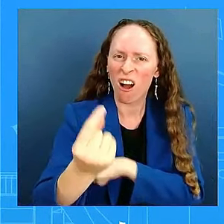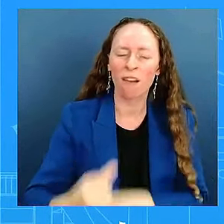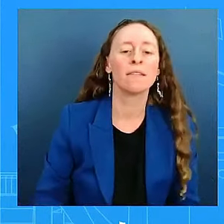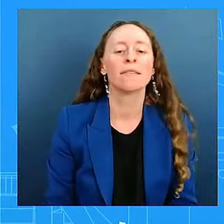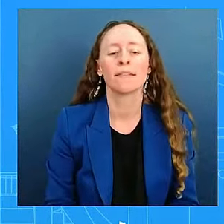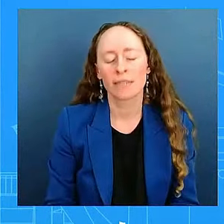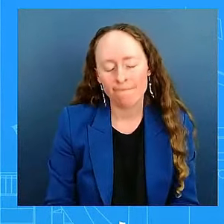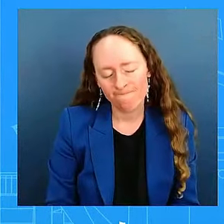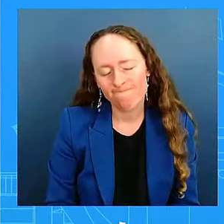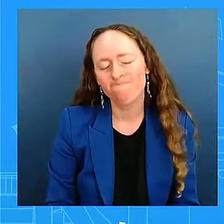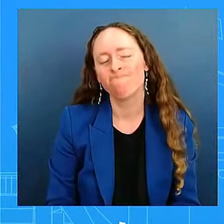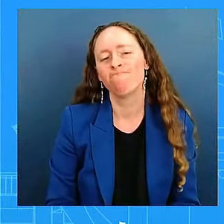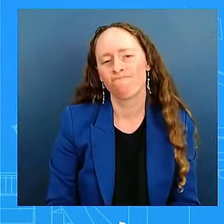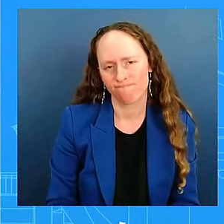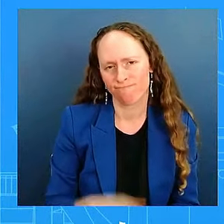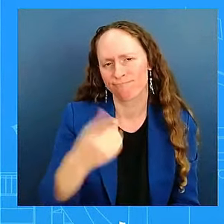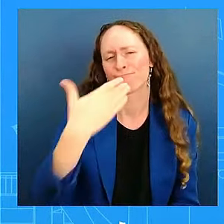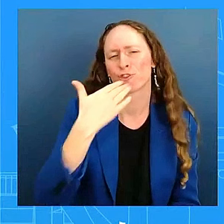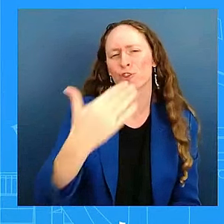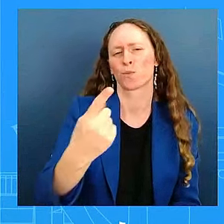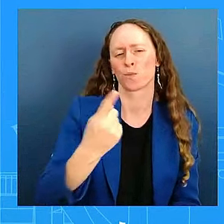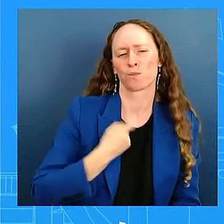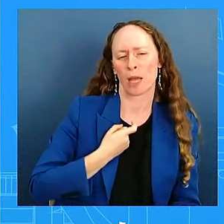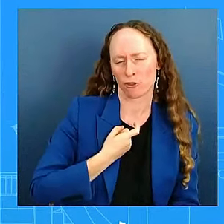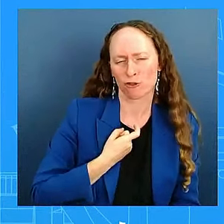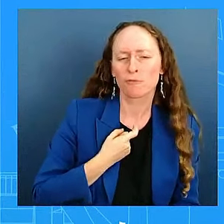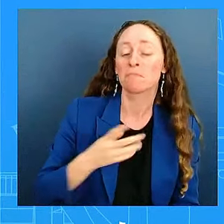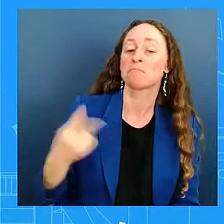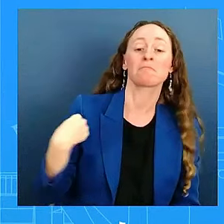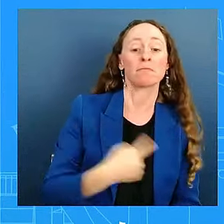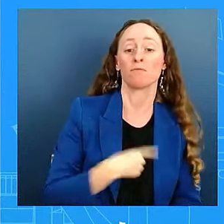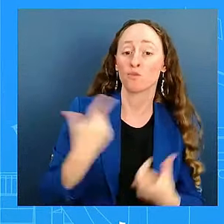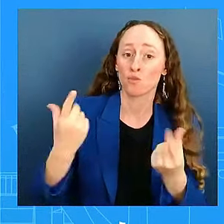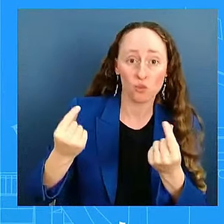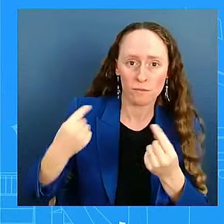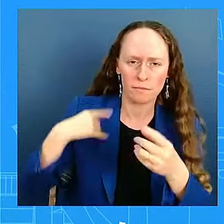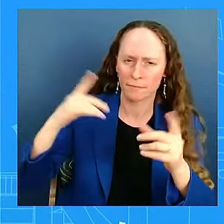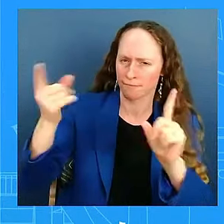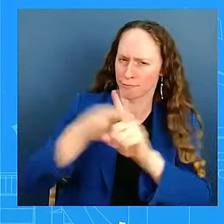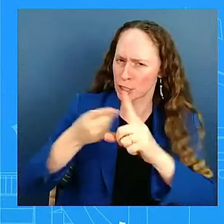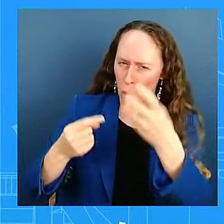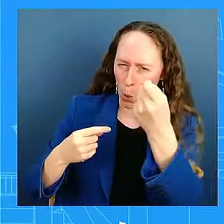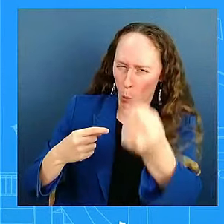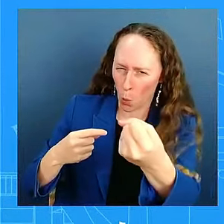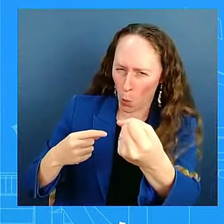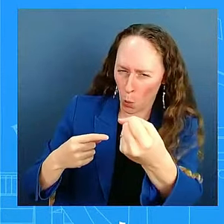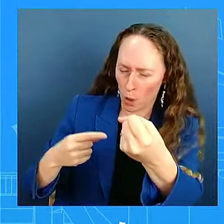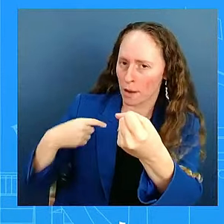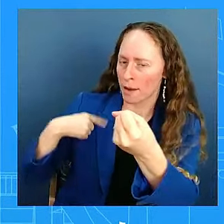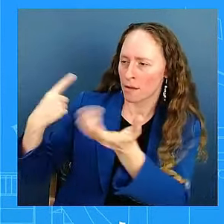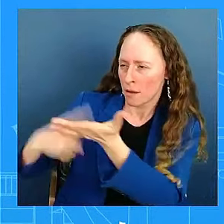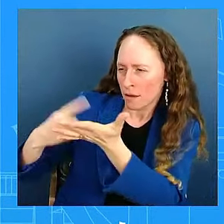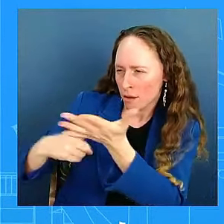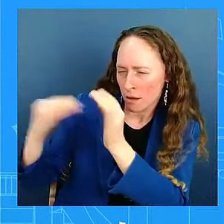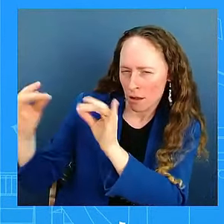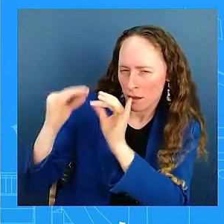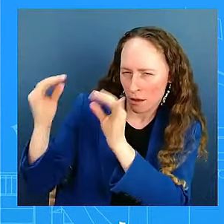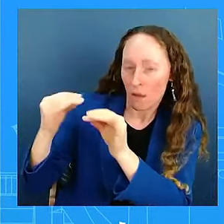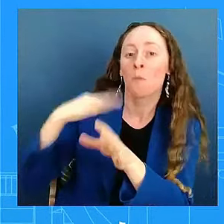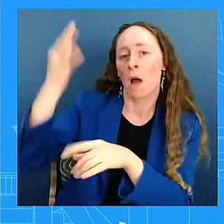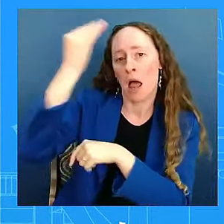consultations we have with our Israeli counterparts. It's too soon for me to stand before you today and give you an answer. What I can tell you is this.